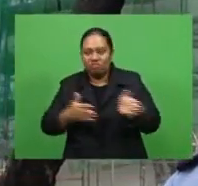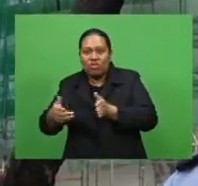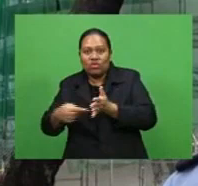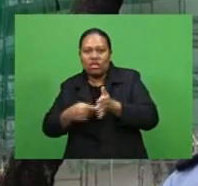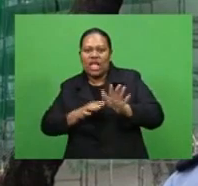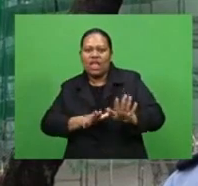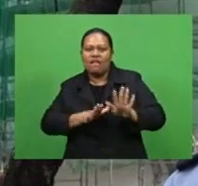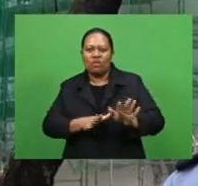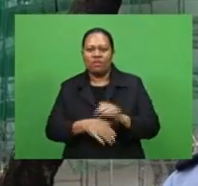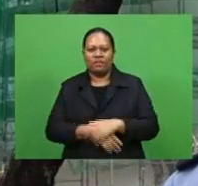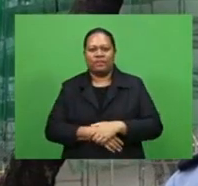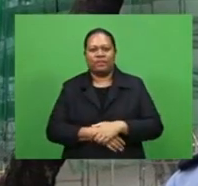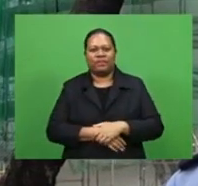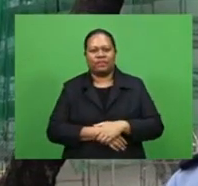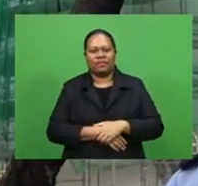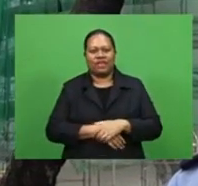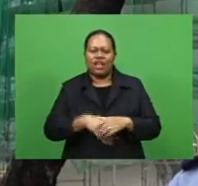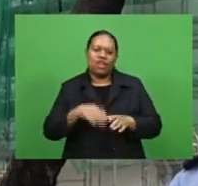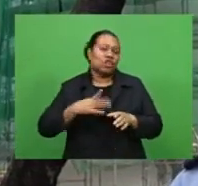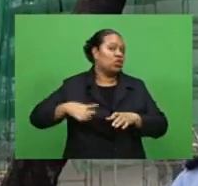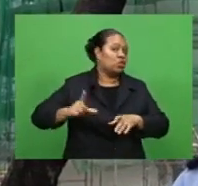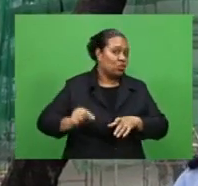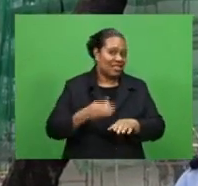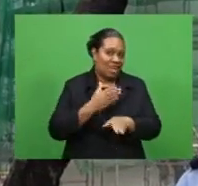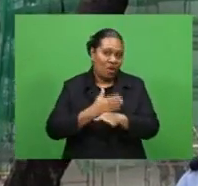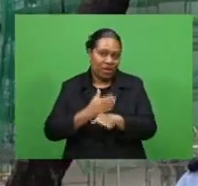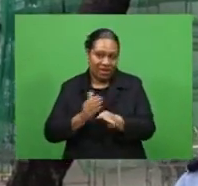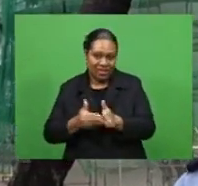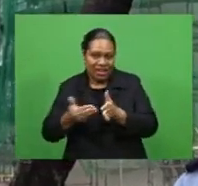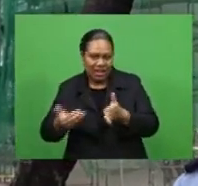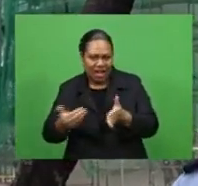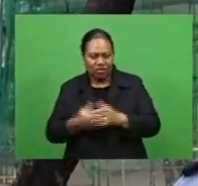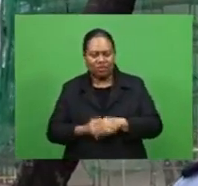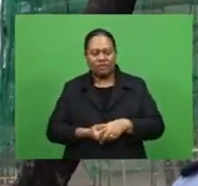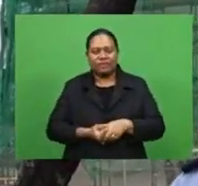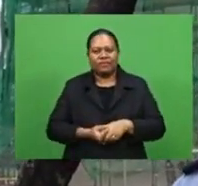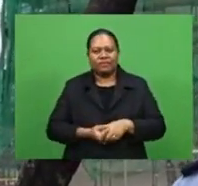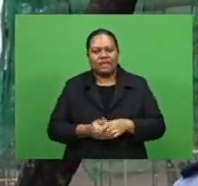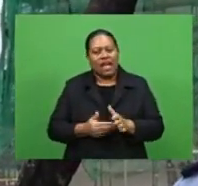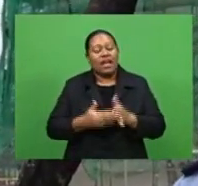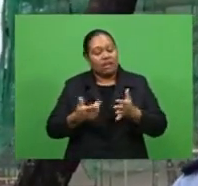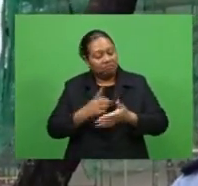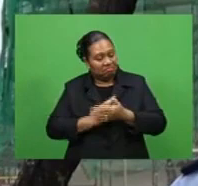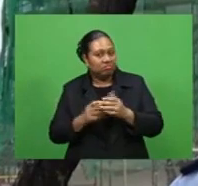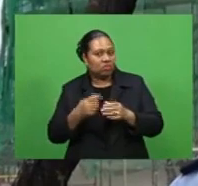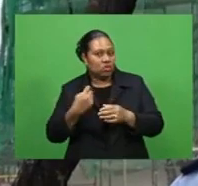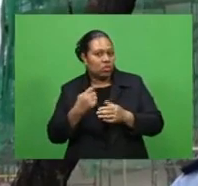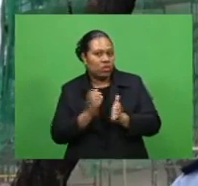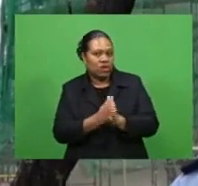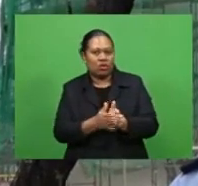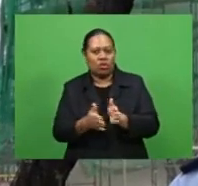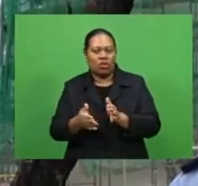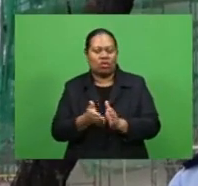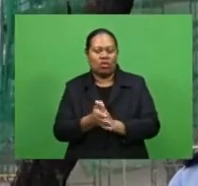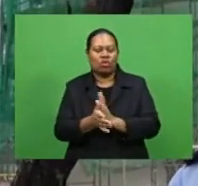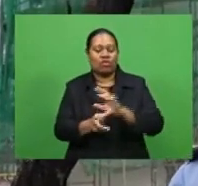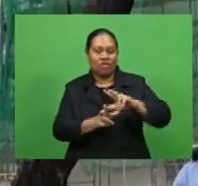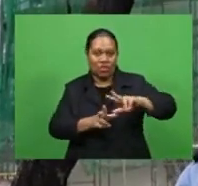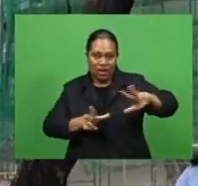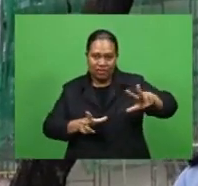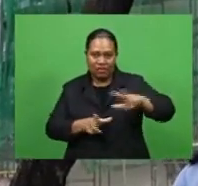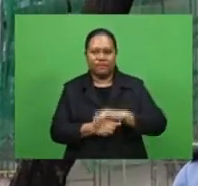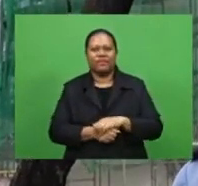made we were doing operations recently we are moving into the areas of Vanwalevu